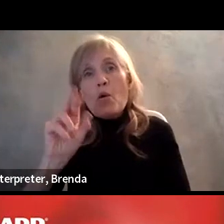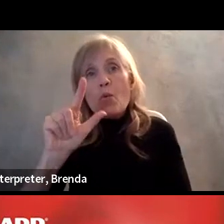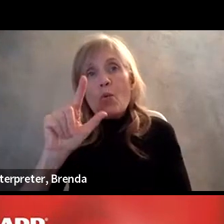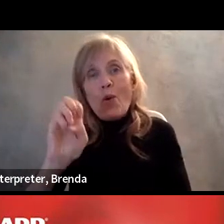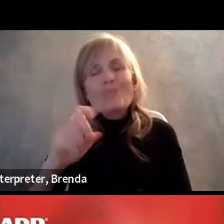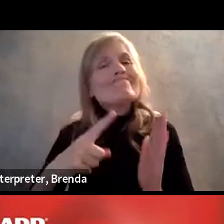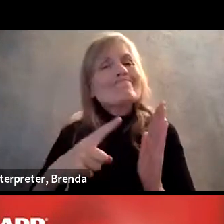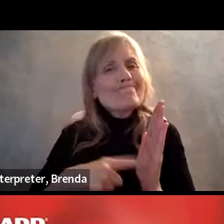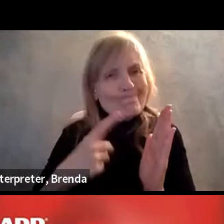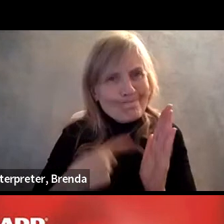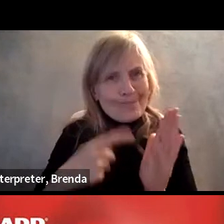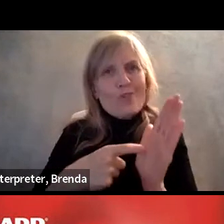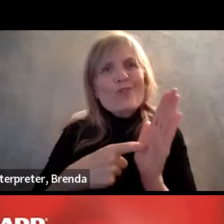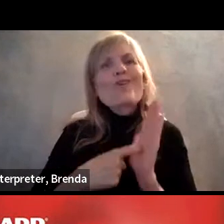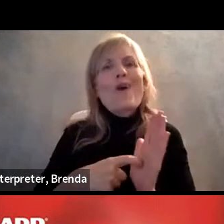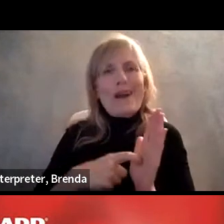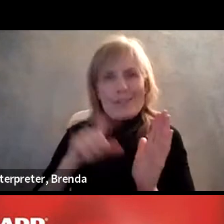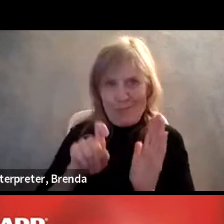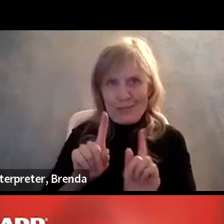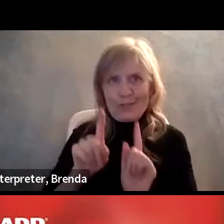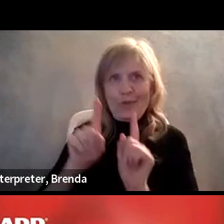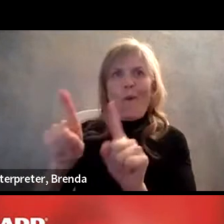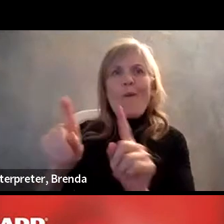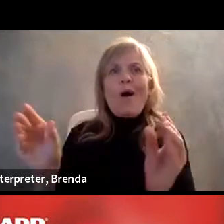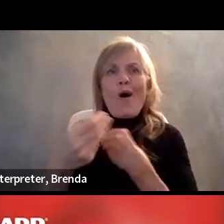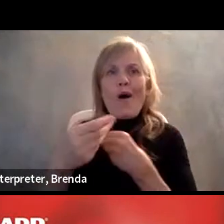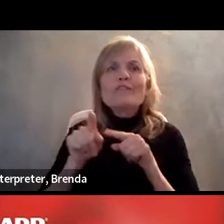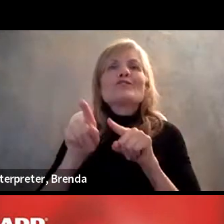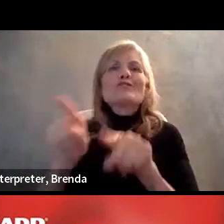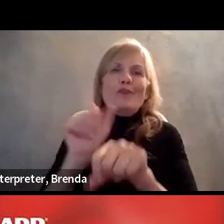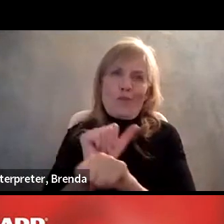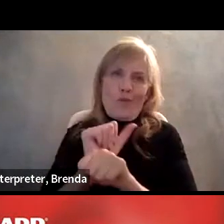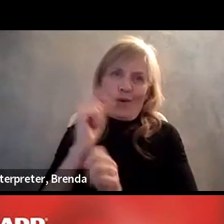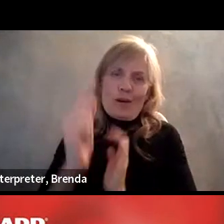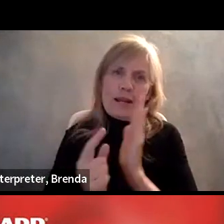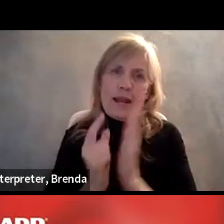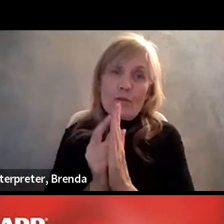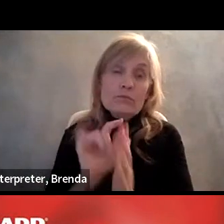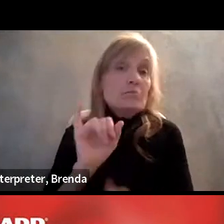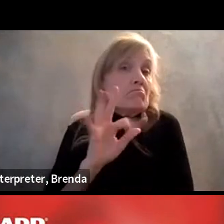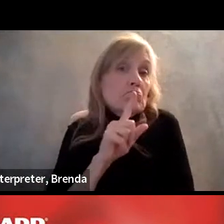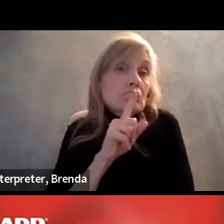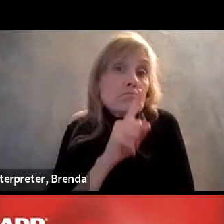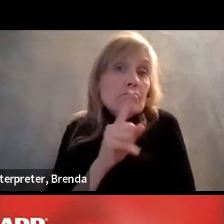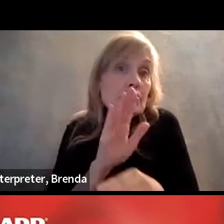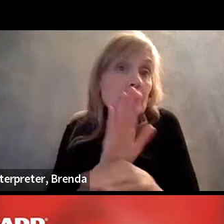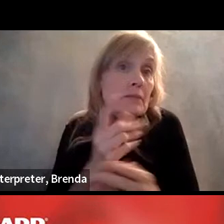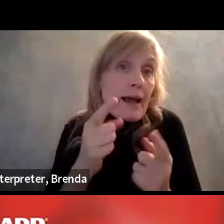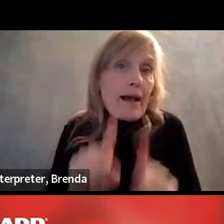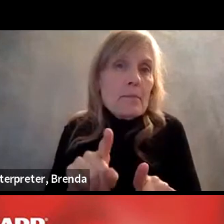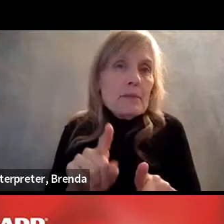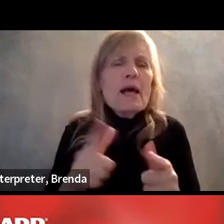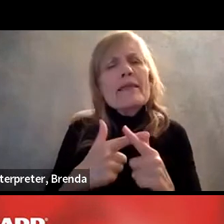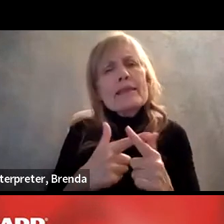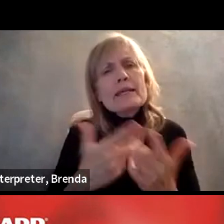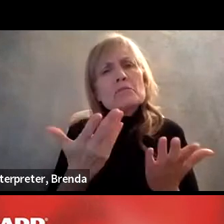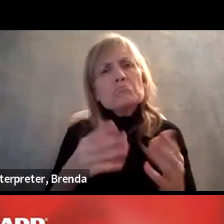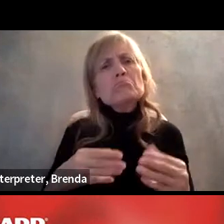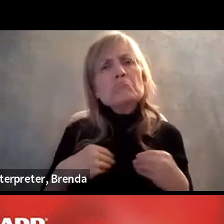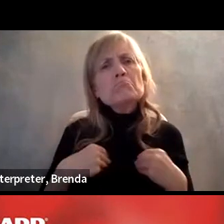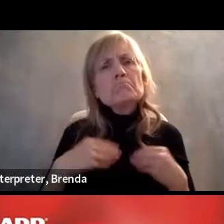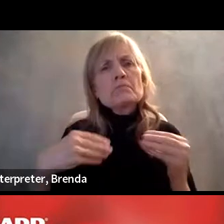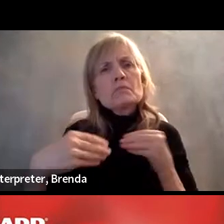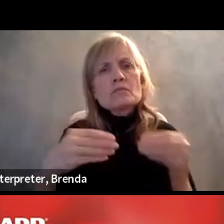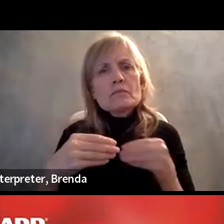hours, unfortunately. And if that is the case, then just being flexible and making sure that if they come in a little early or work a little